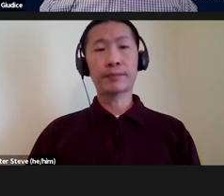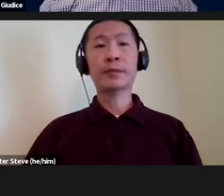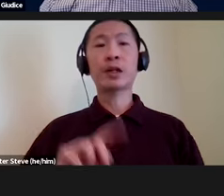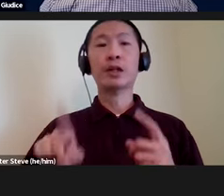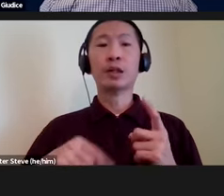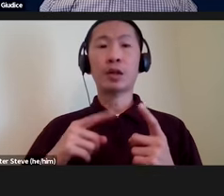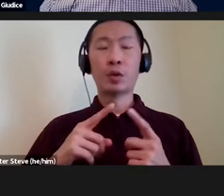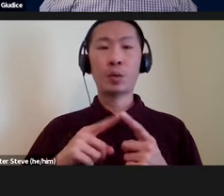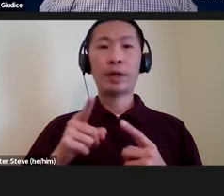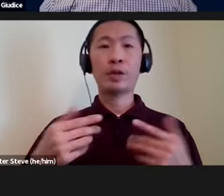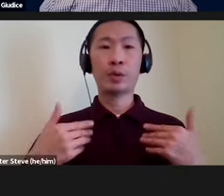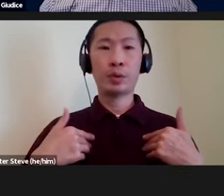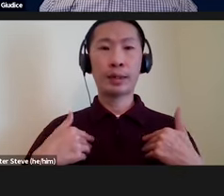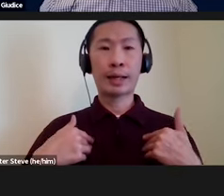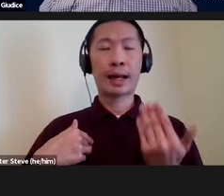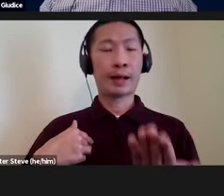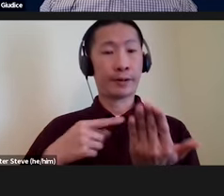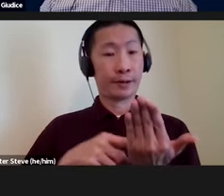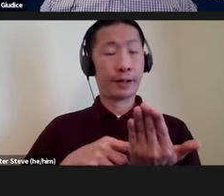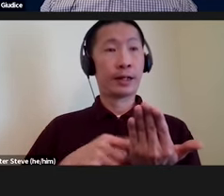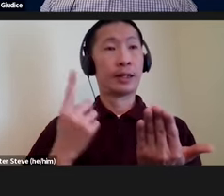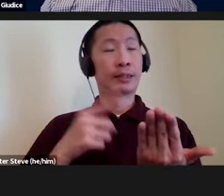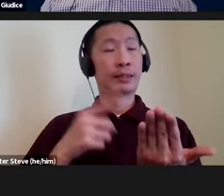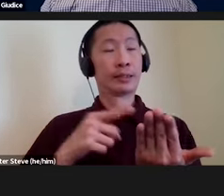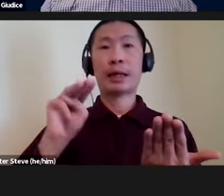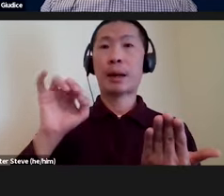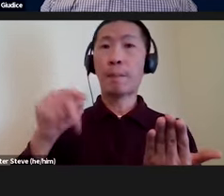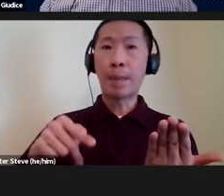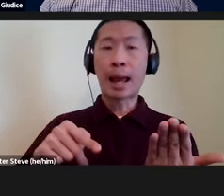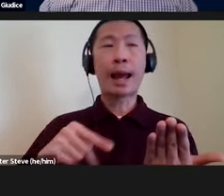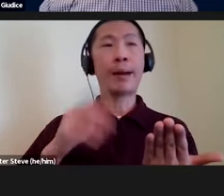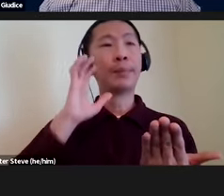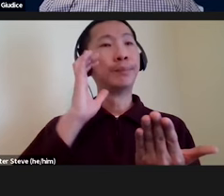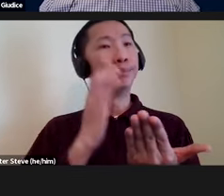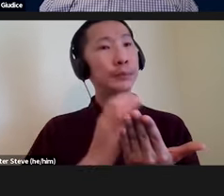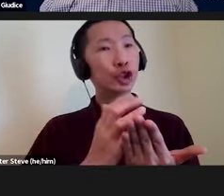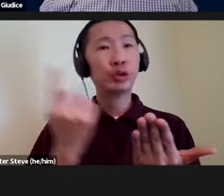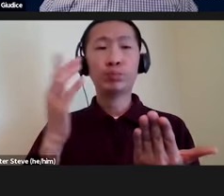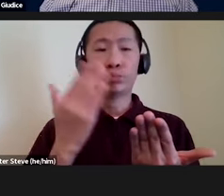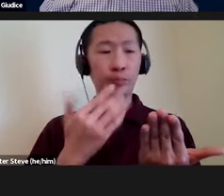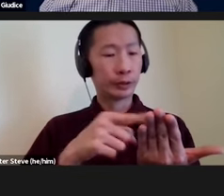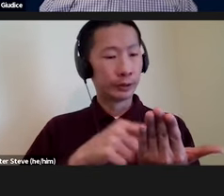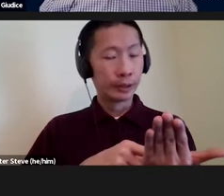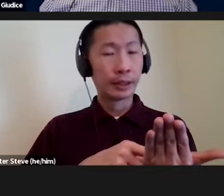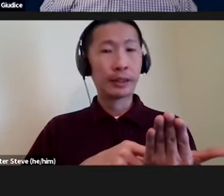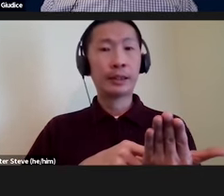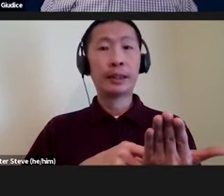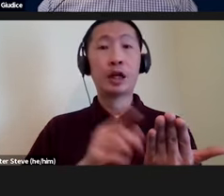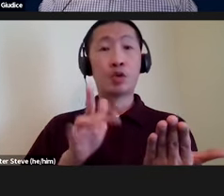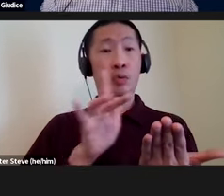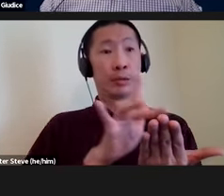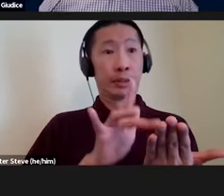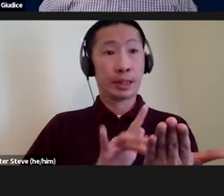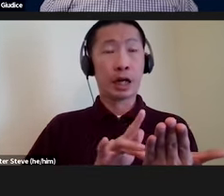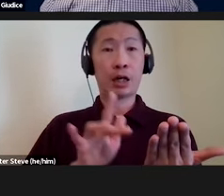you have an on-screen visual element, it could be a map, a figure, what have you, whenever it is touched by the finger, as someone's